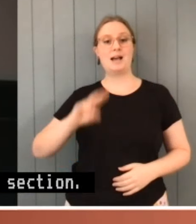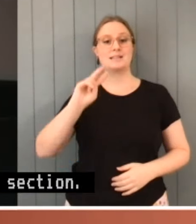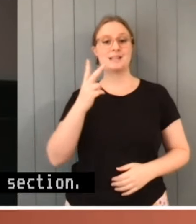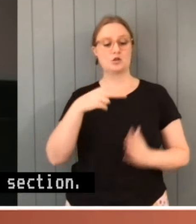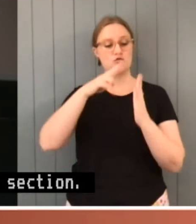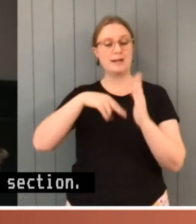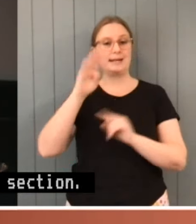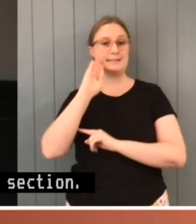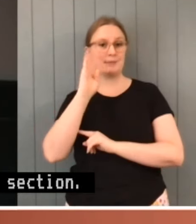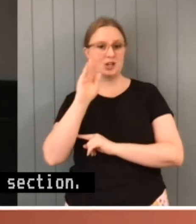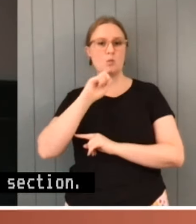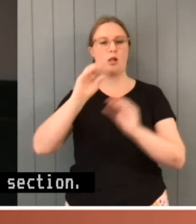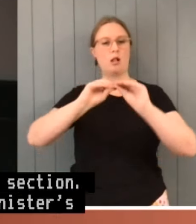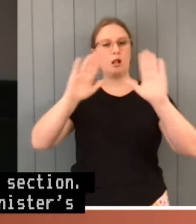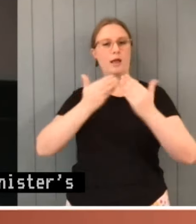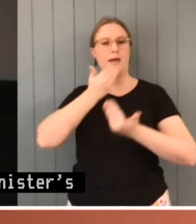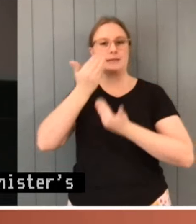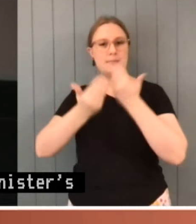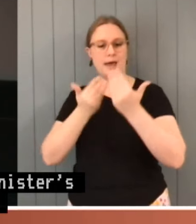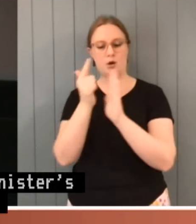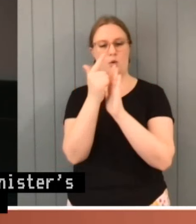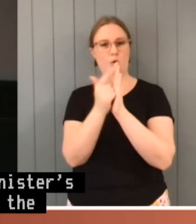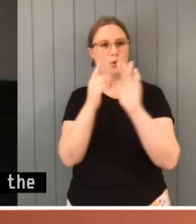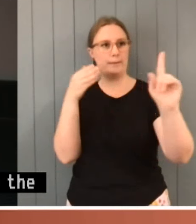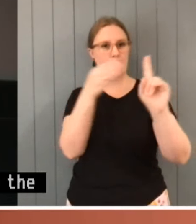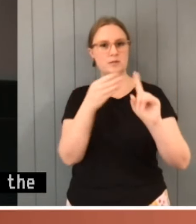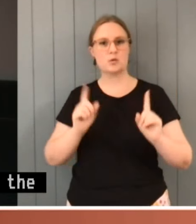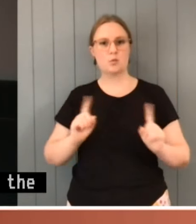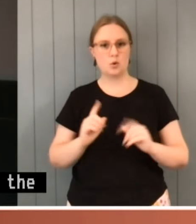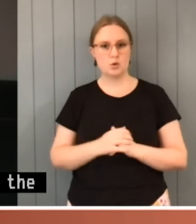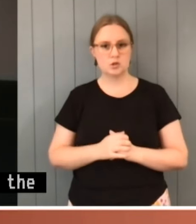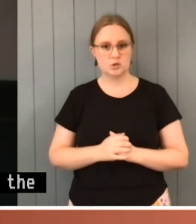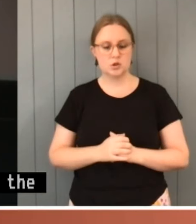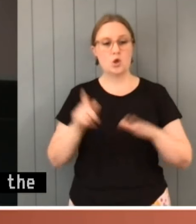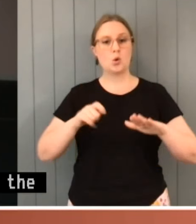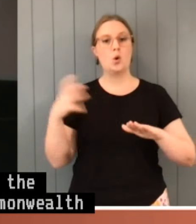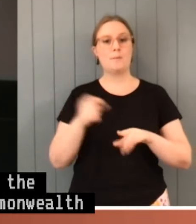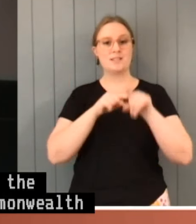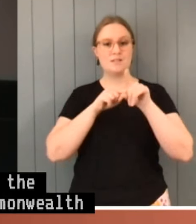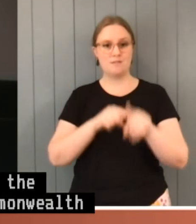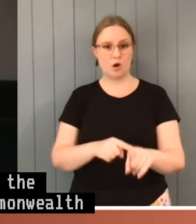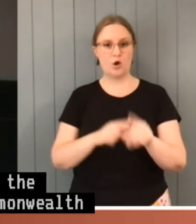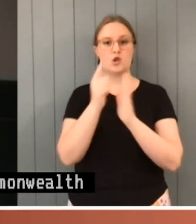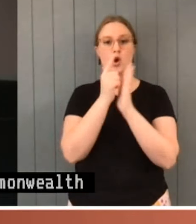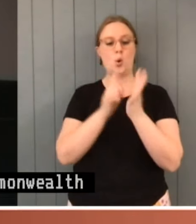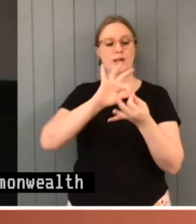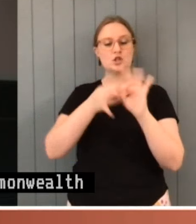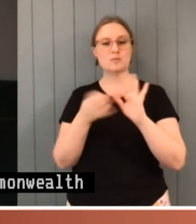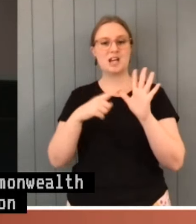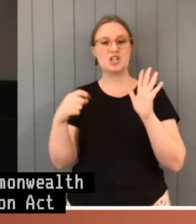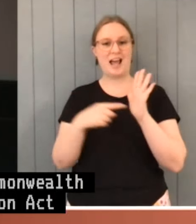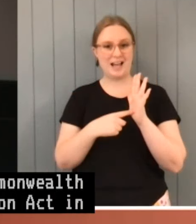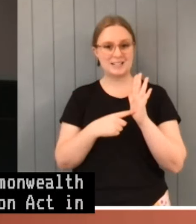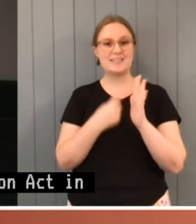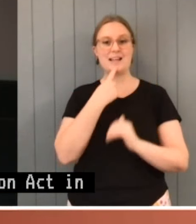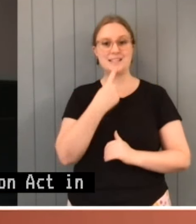And the courts are directed by commonwealth law, the Acts Interpretation Act, in section 15, which says, in interpreting a provision of